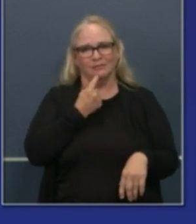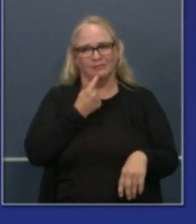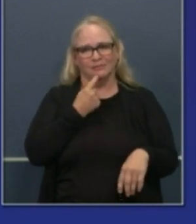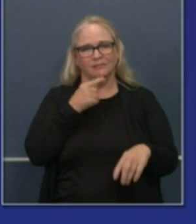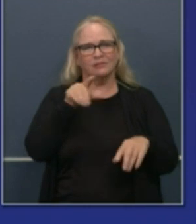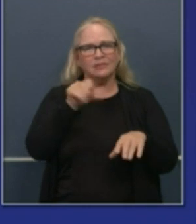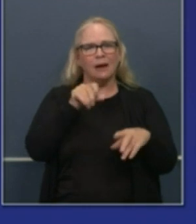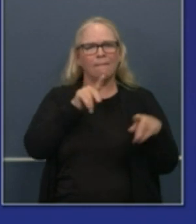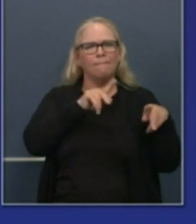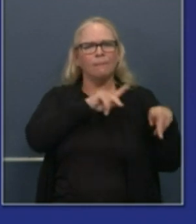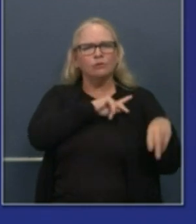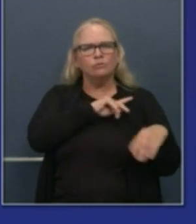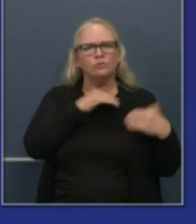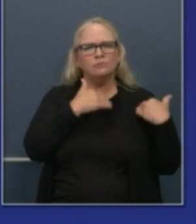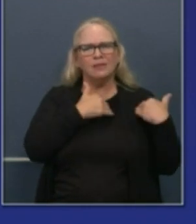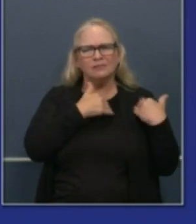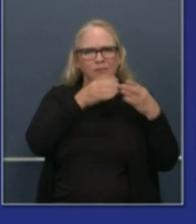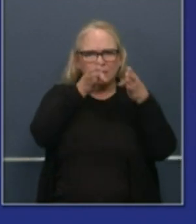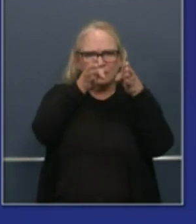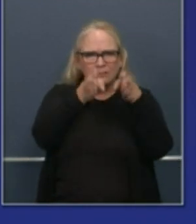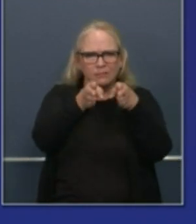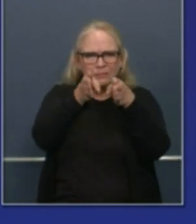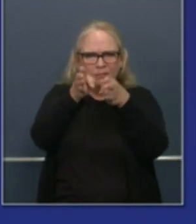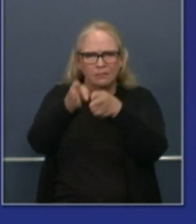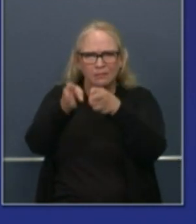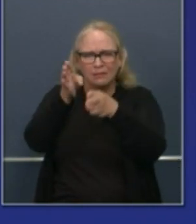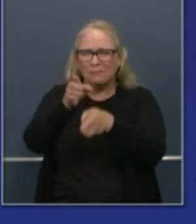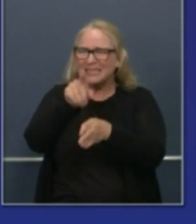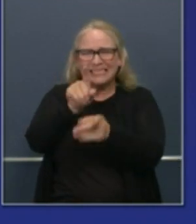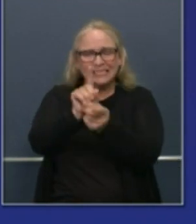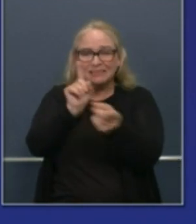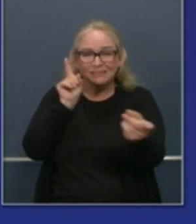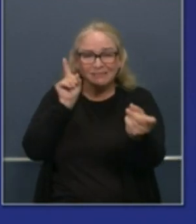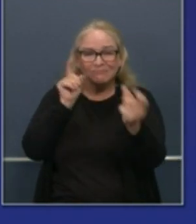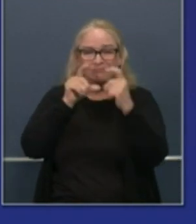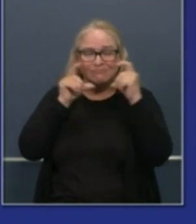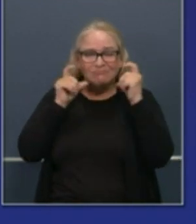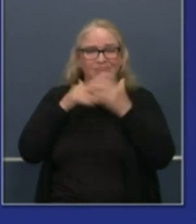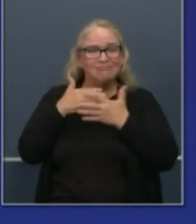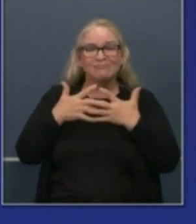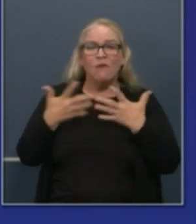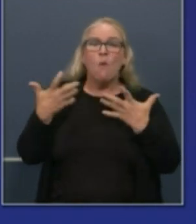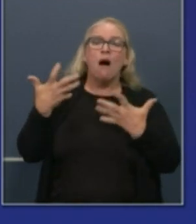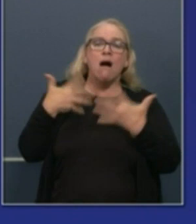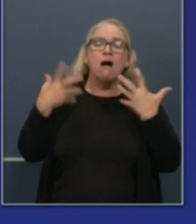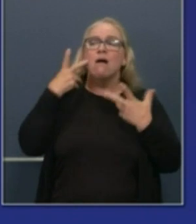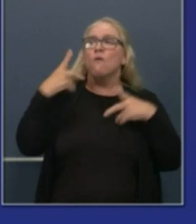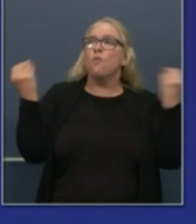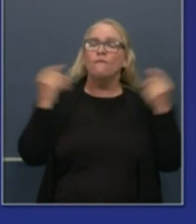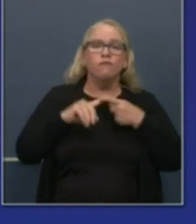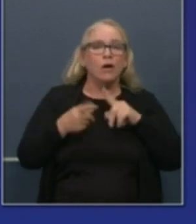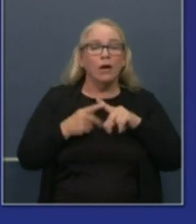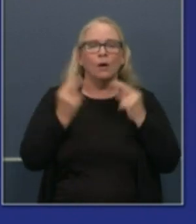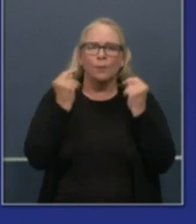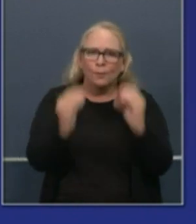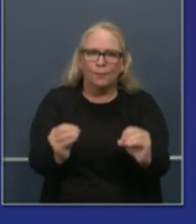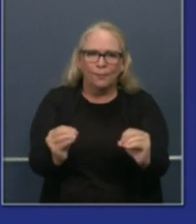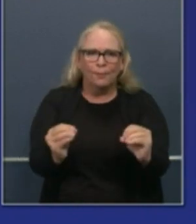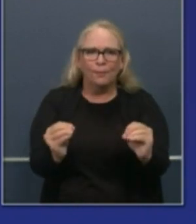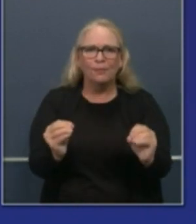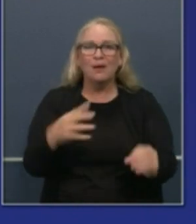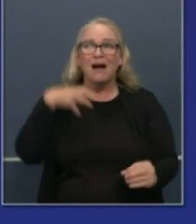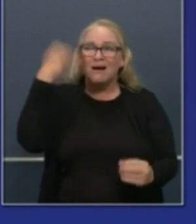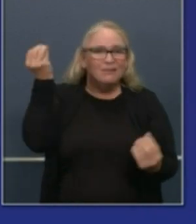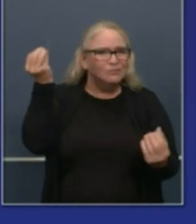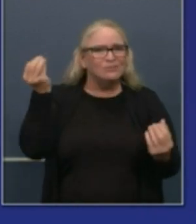must to practice the physical distancing, do our activities outdoors as much as we can and obviously